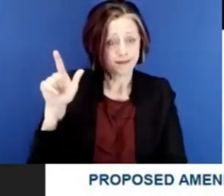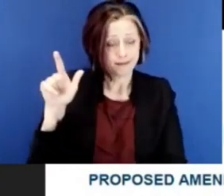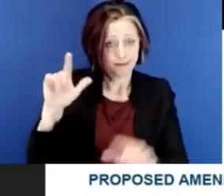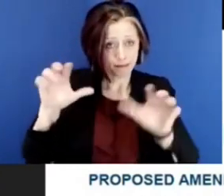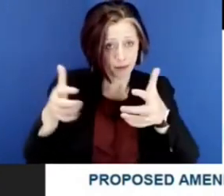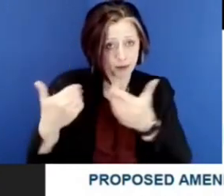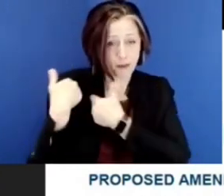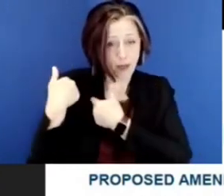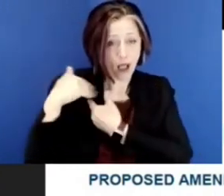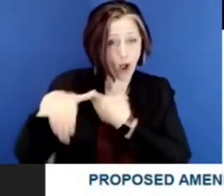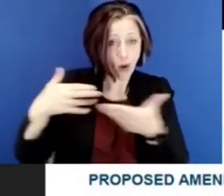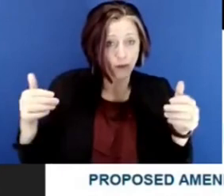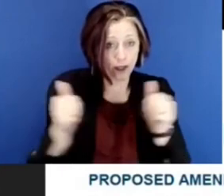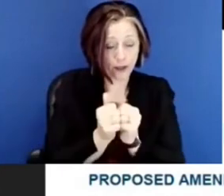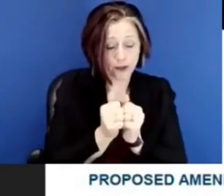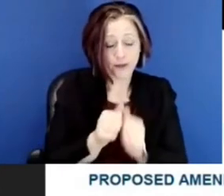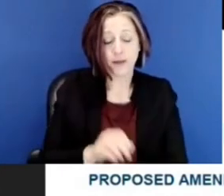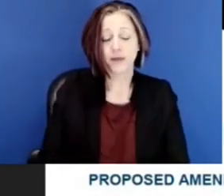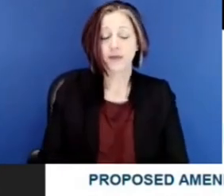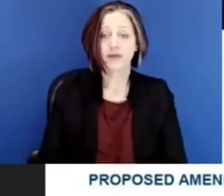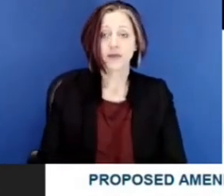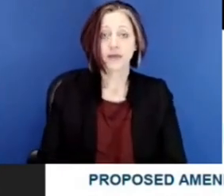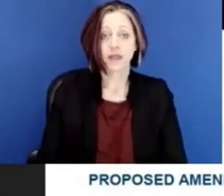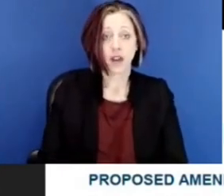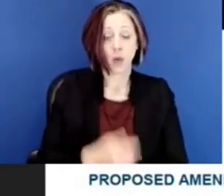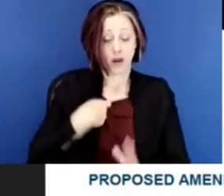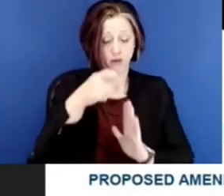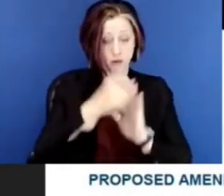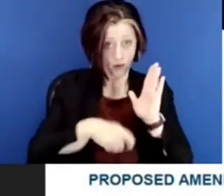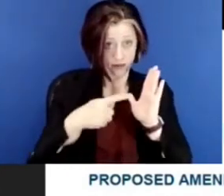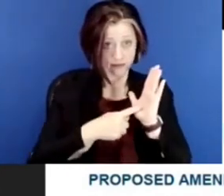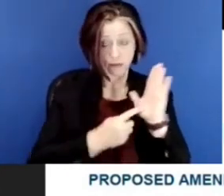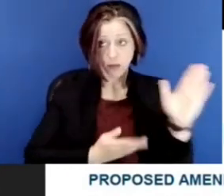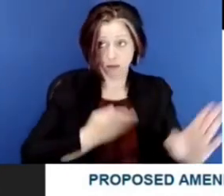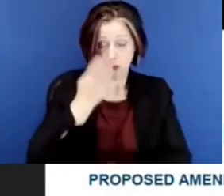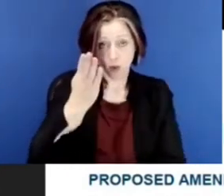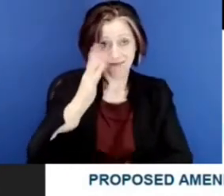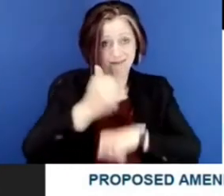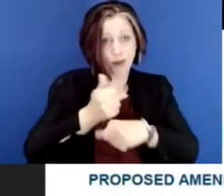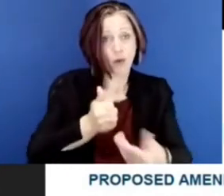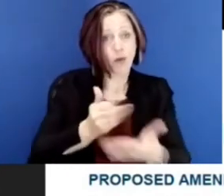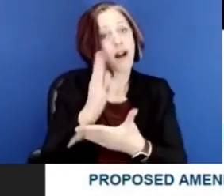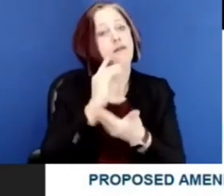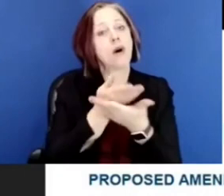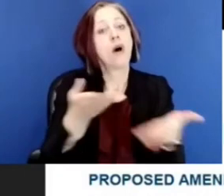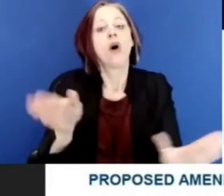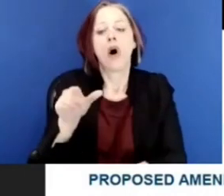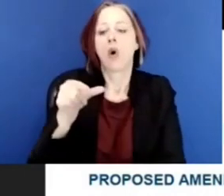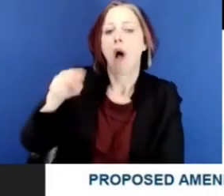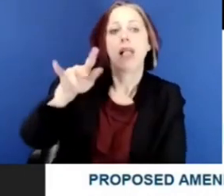That create this proposed amendment creates a right to a quality public education.